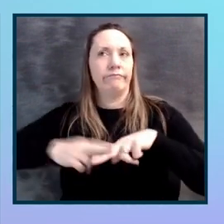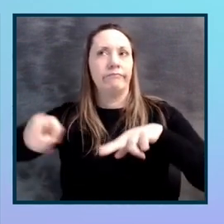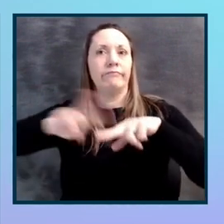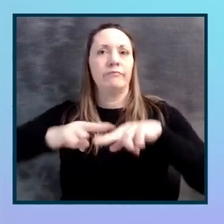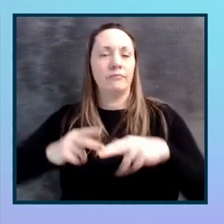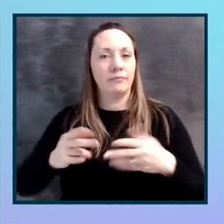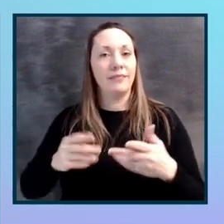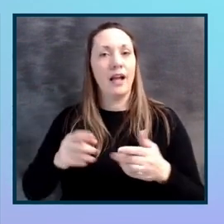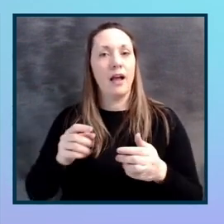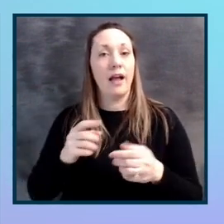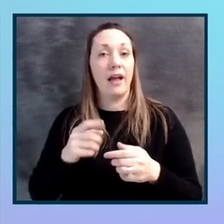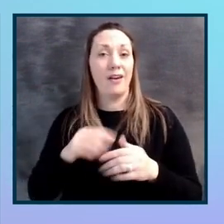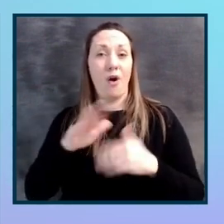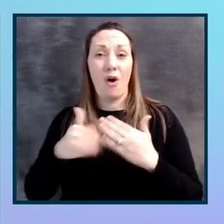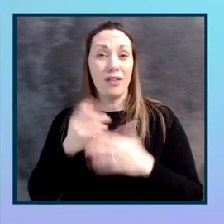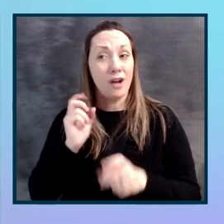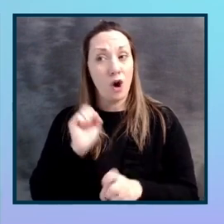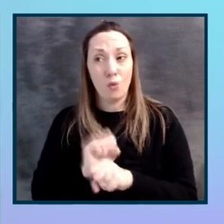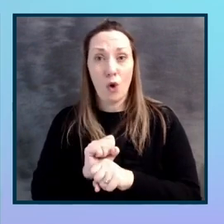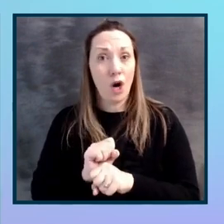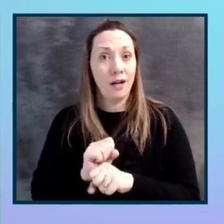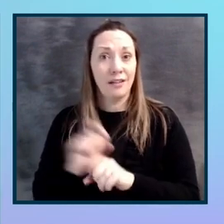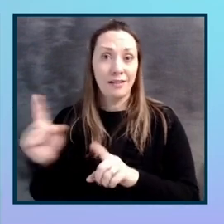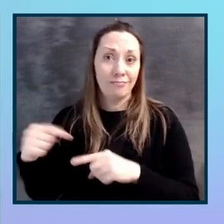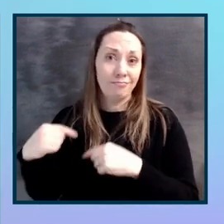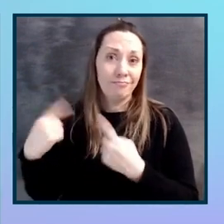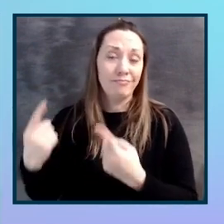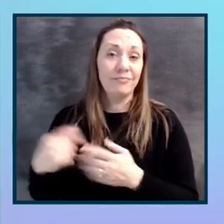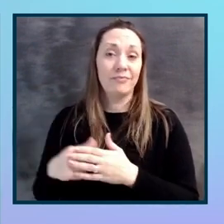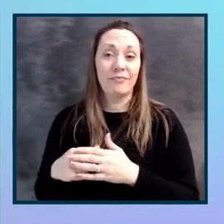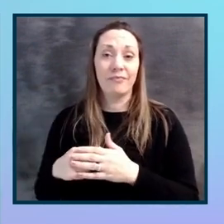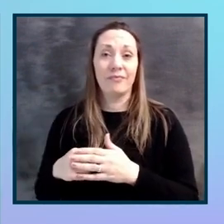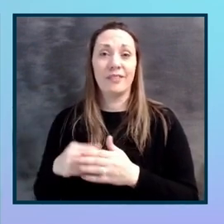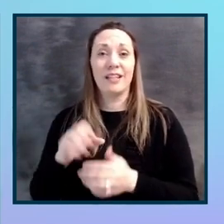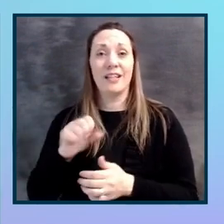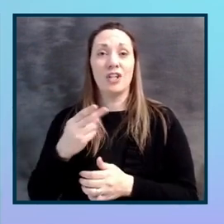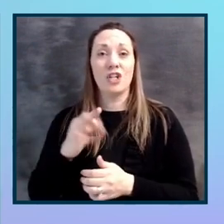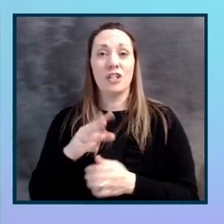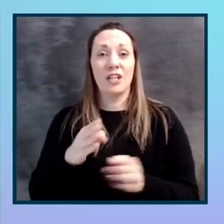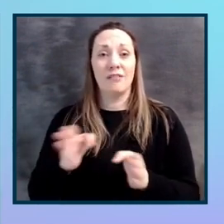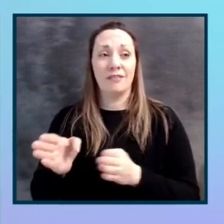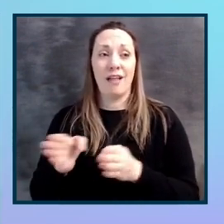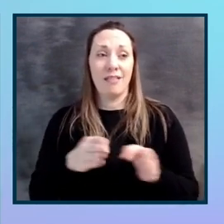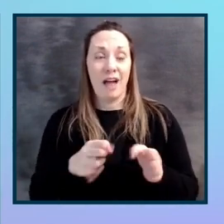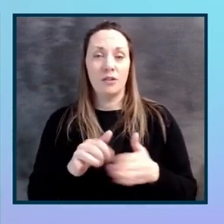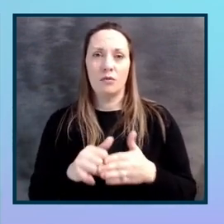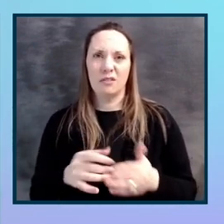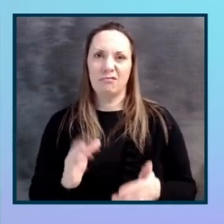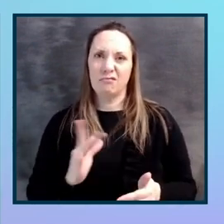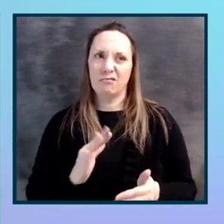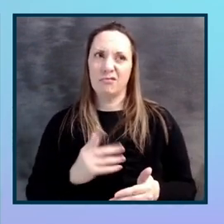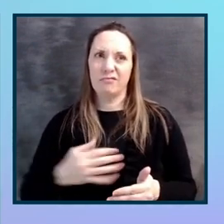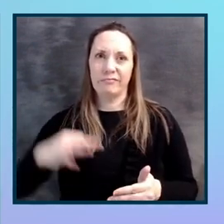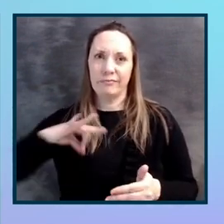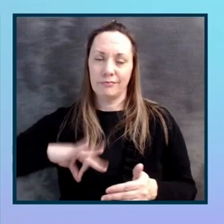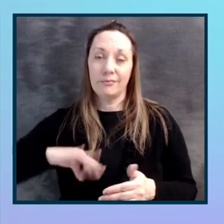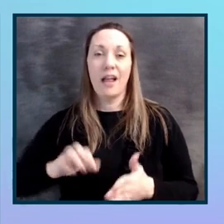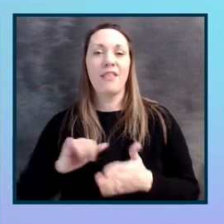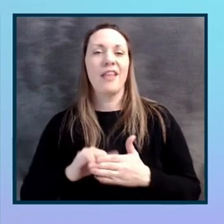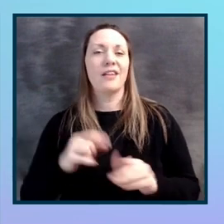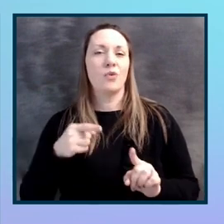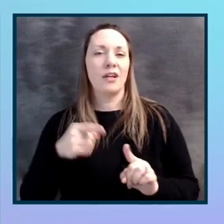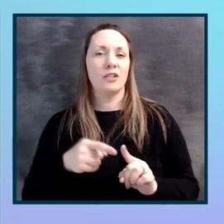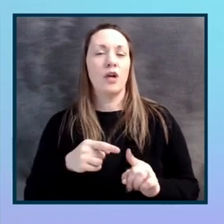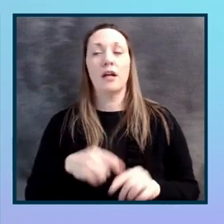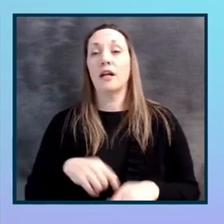place. And that all that hard work that you're doing in these shift less positions is starting to really pay that off. So that's what I track around. And DQ